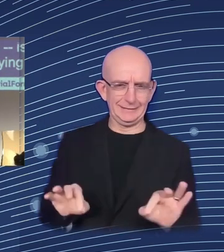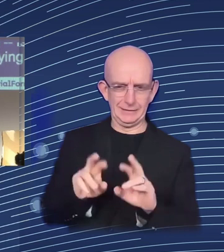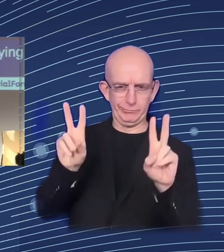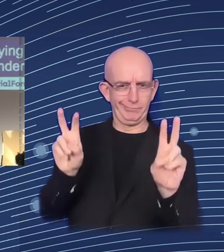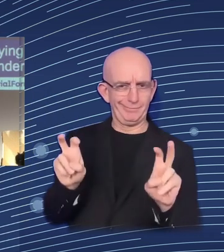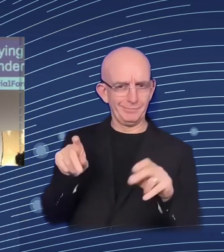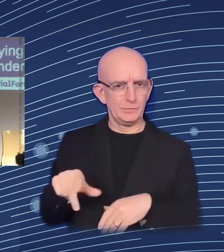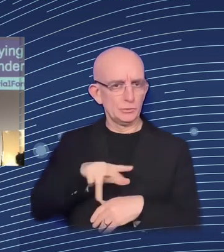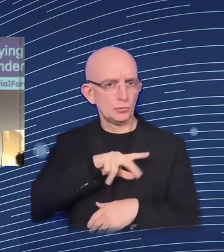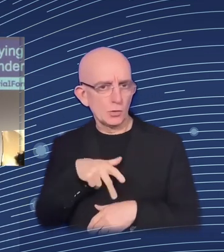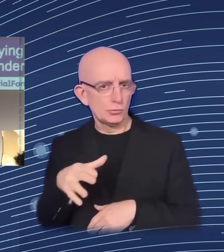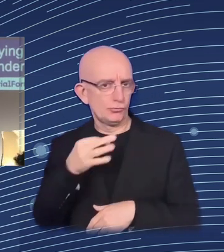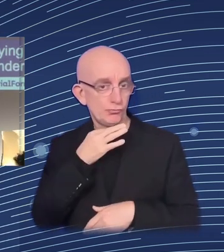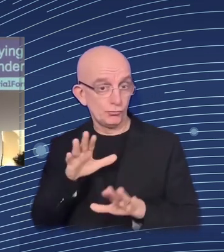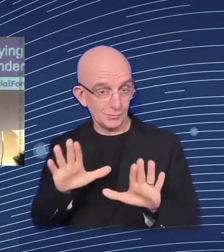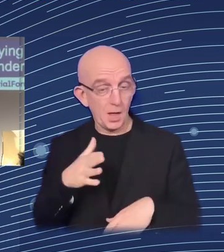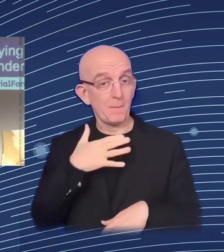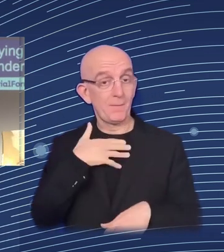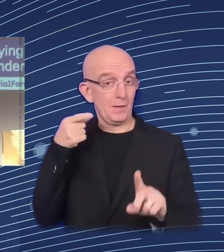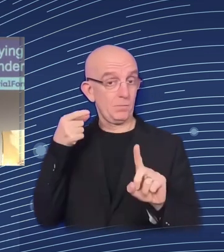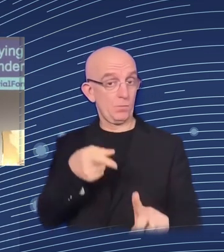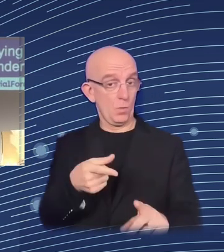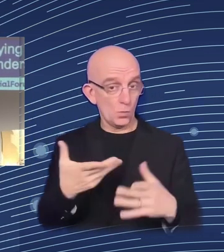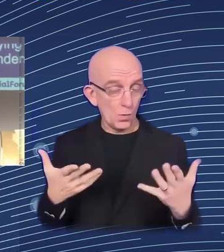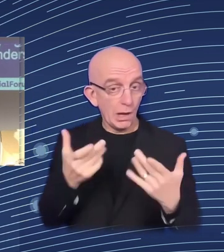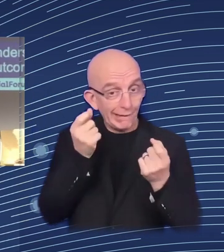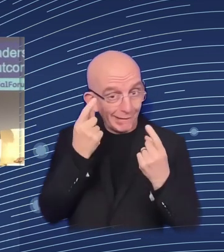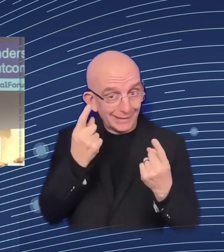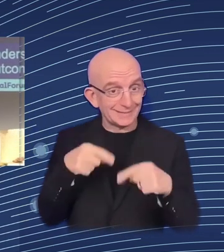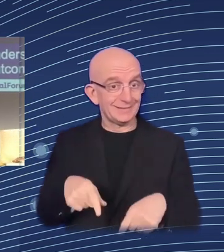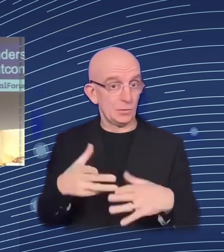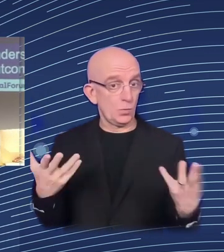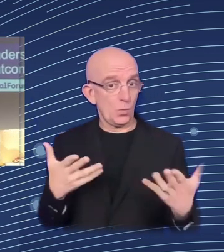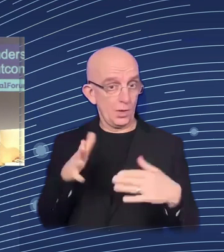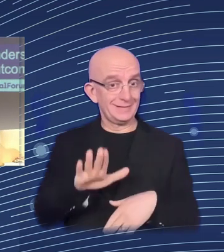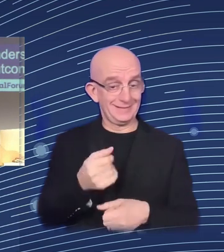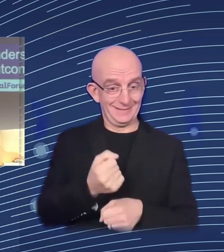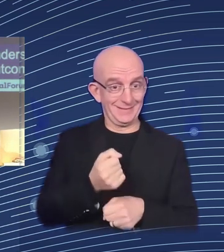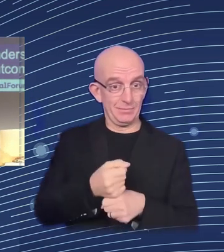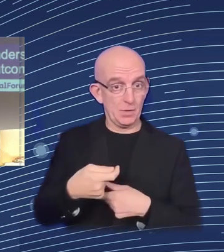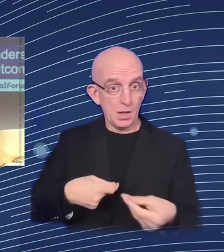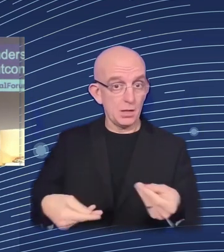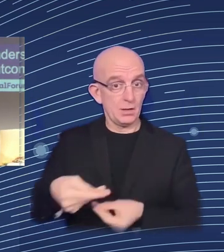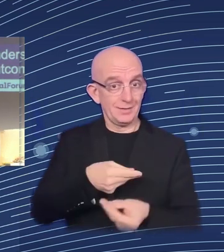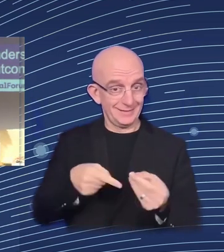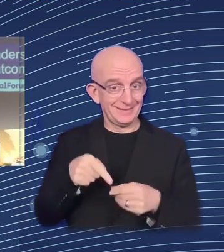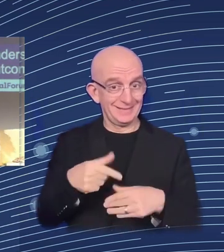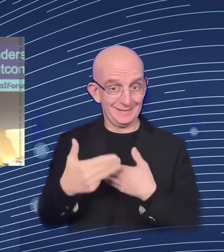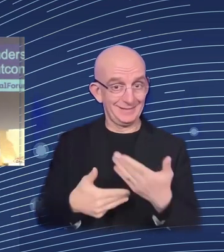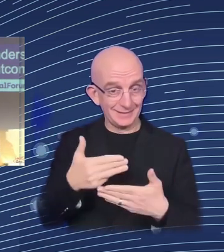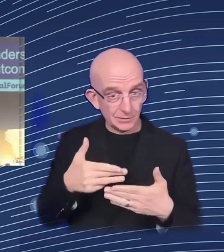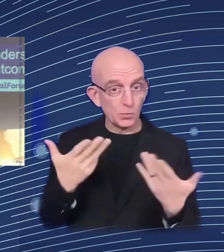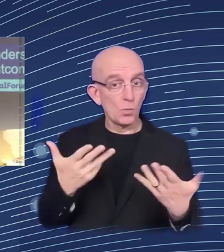functioning and the outcome that we see on the labor market. But at the same time, also trying to look at